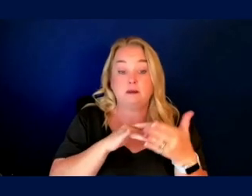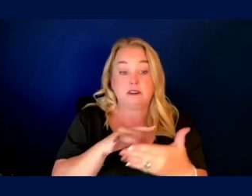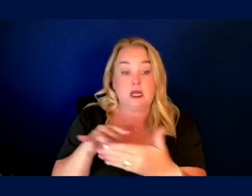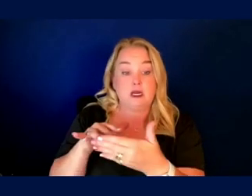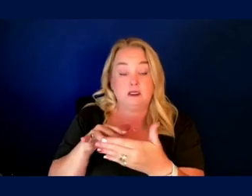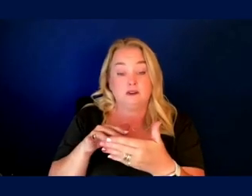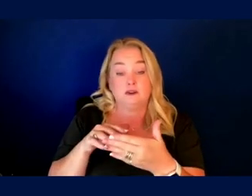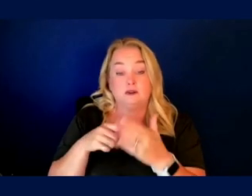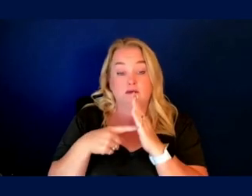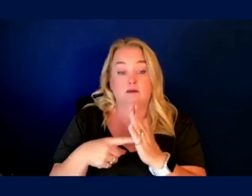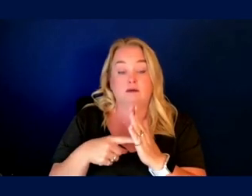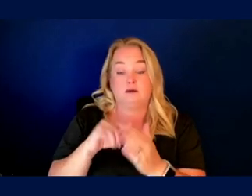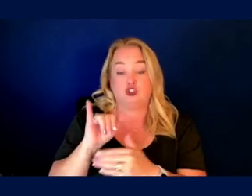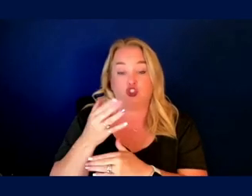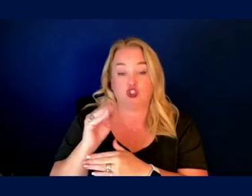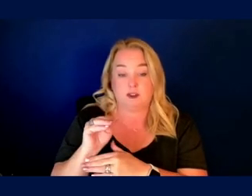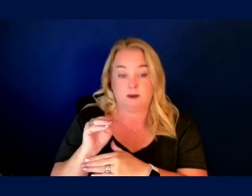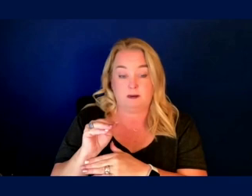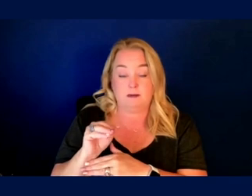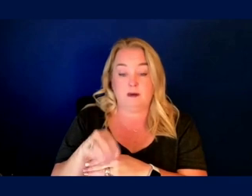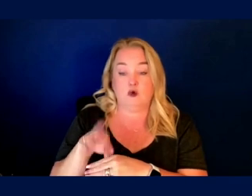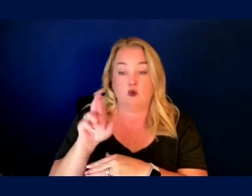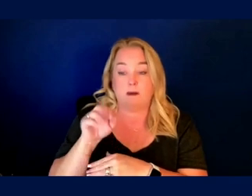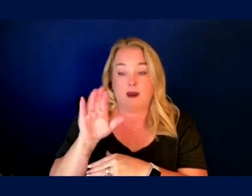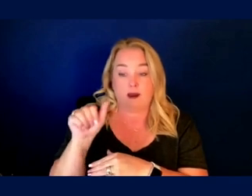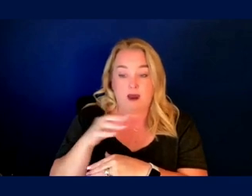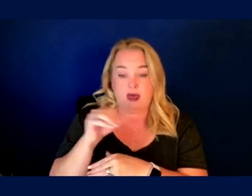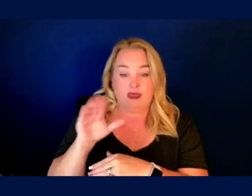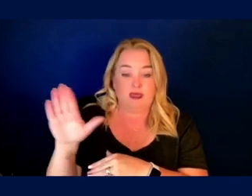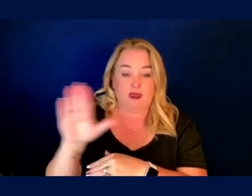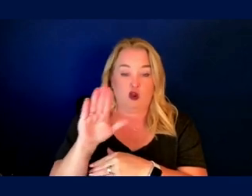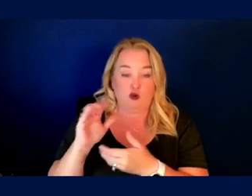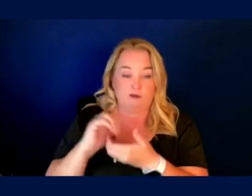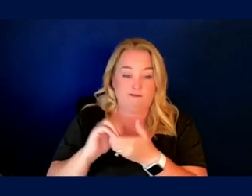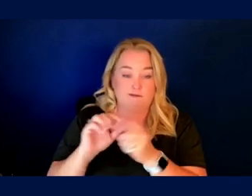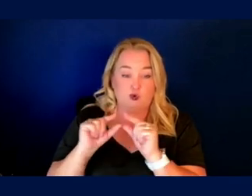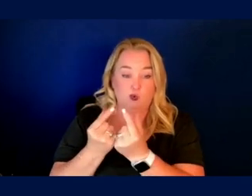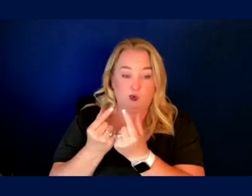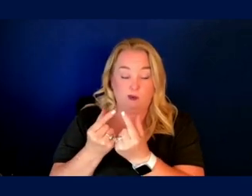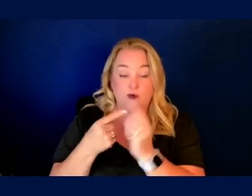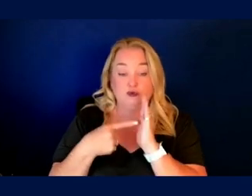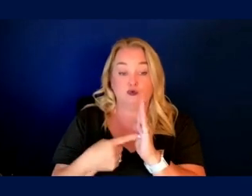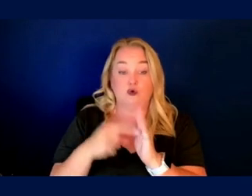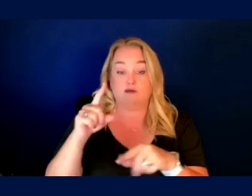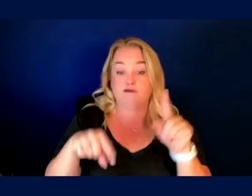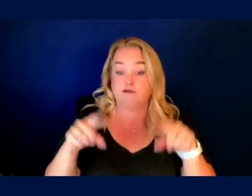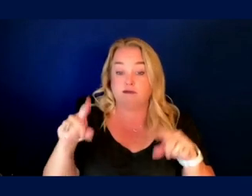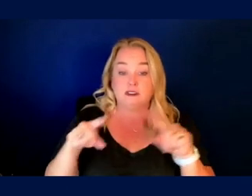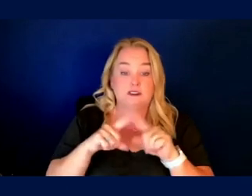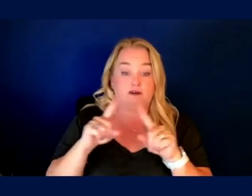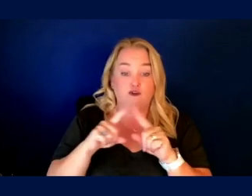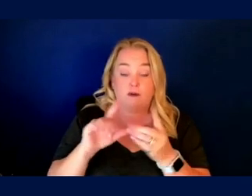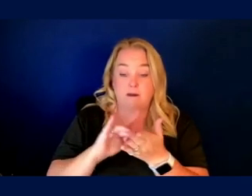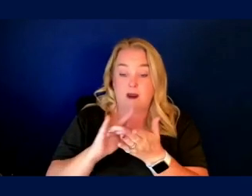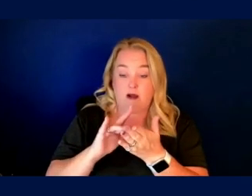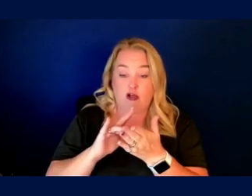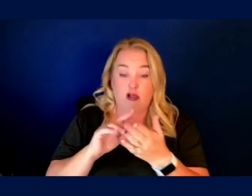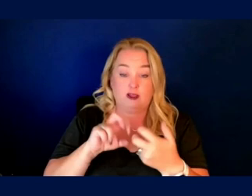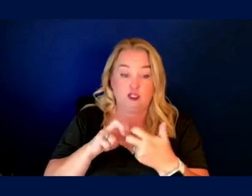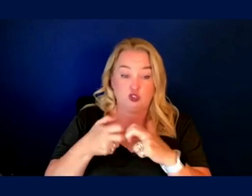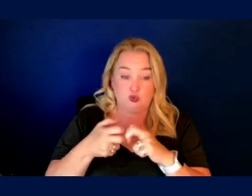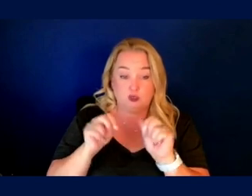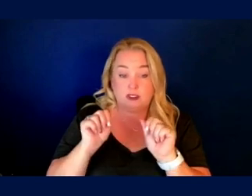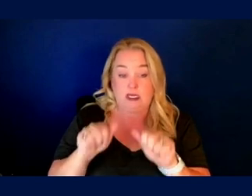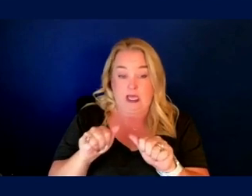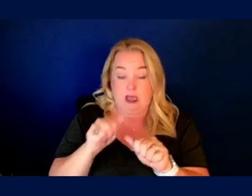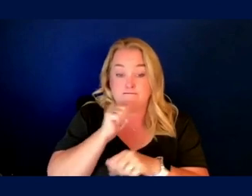by Jim Vanderplew, Rebecca Blue, and their colleagues have shown that people with a wide range of medical issues can tolerate the G